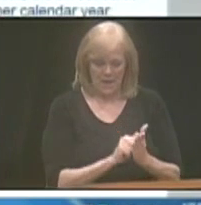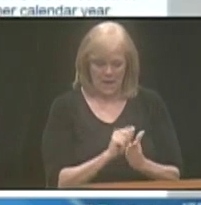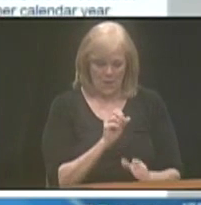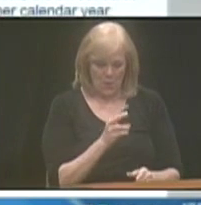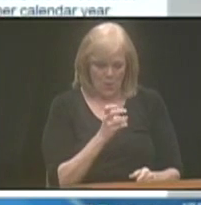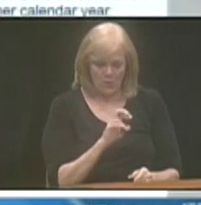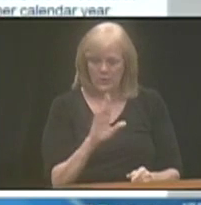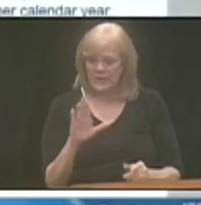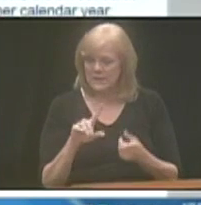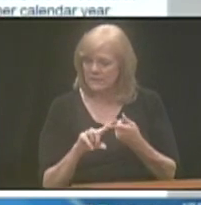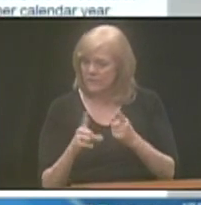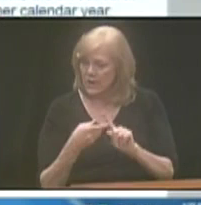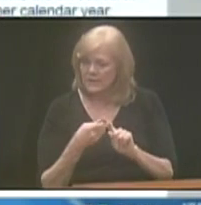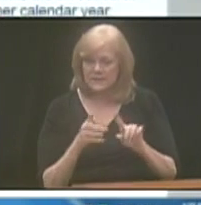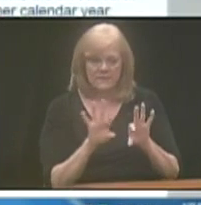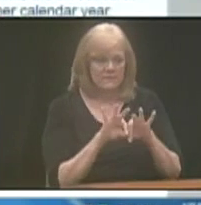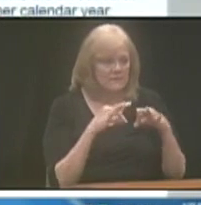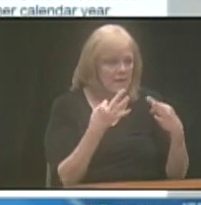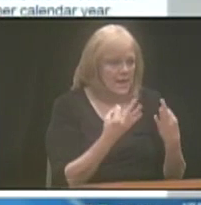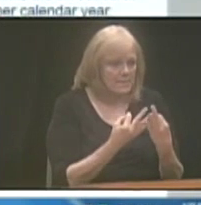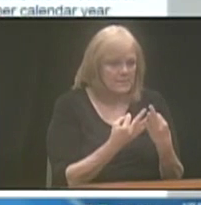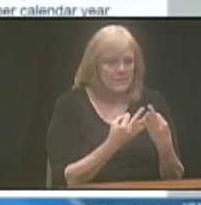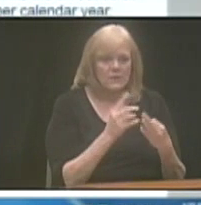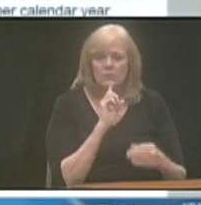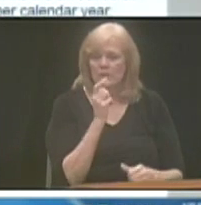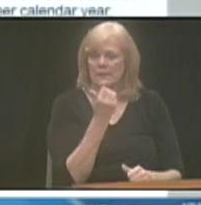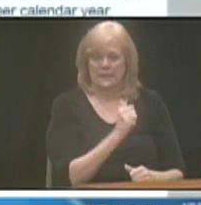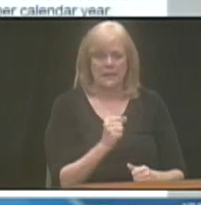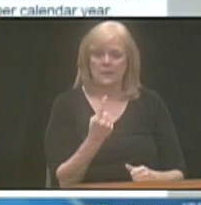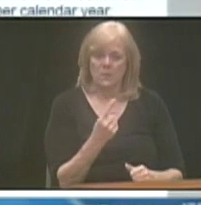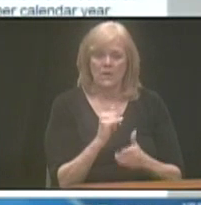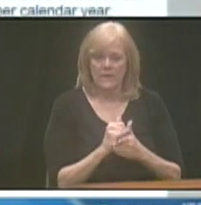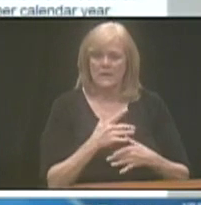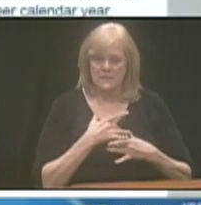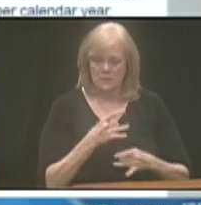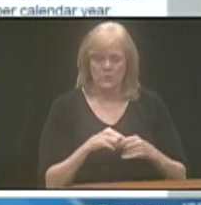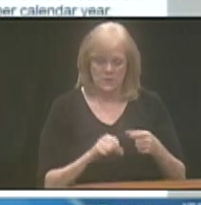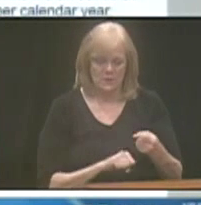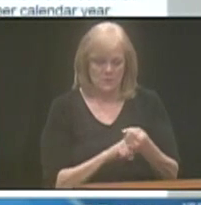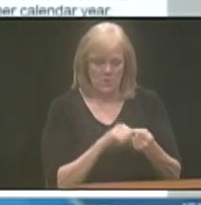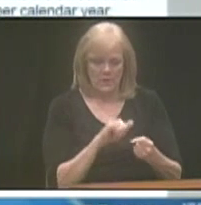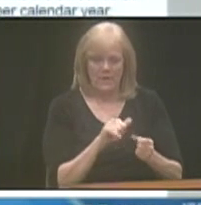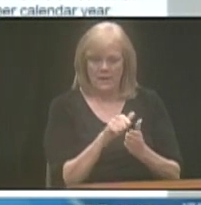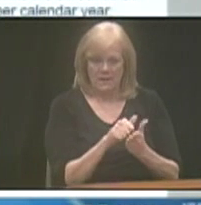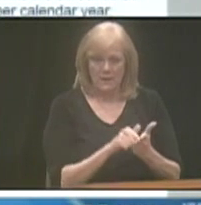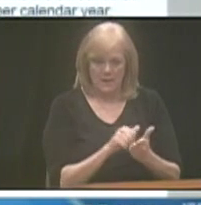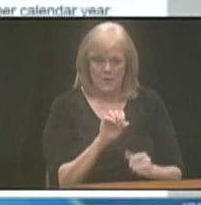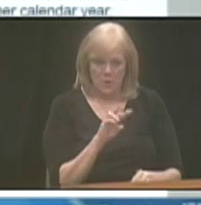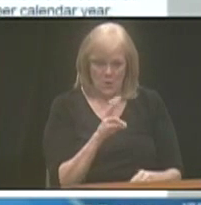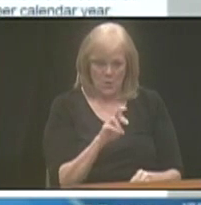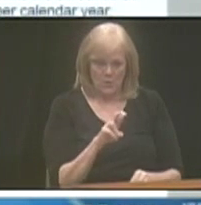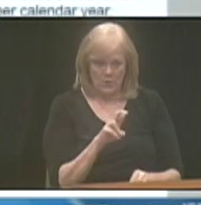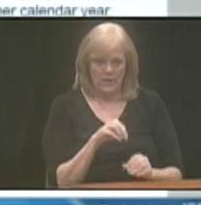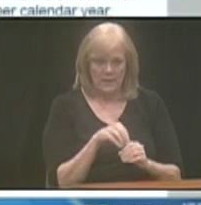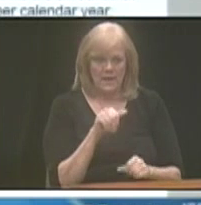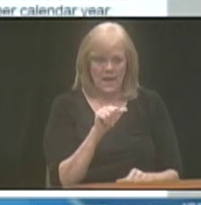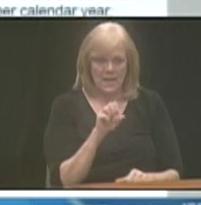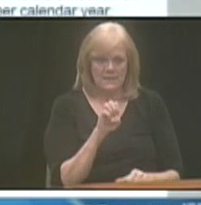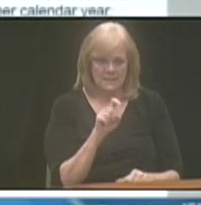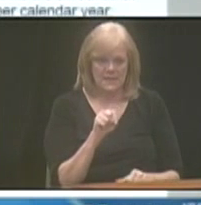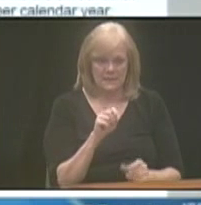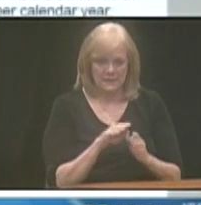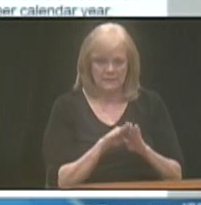himself. It can be his friends, family, truly anyone that's interested in supporting that account owner in asset development.